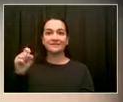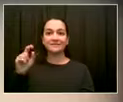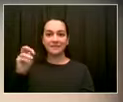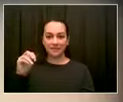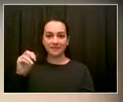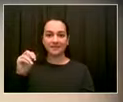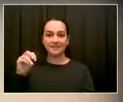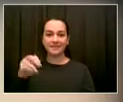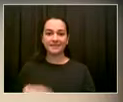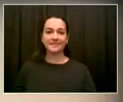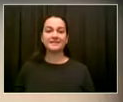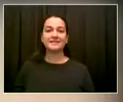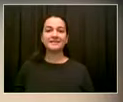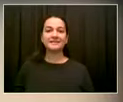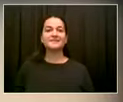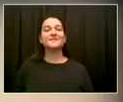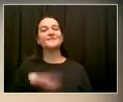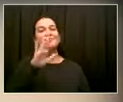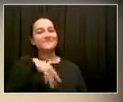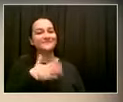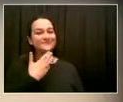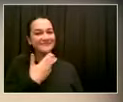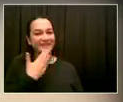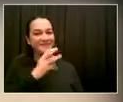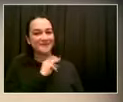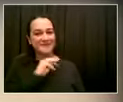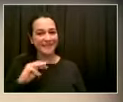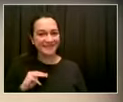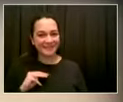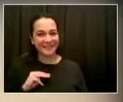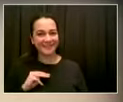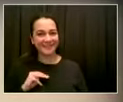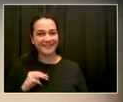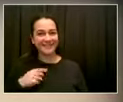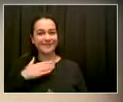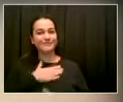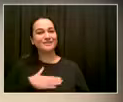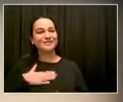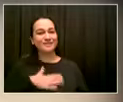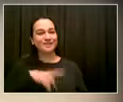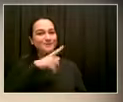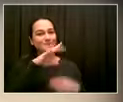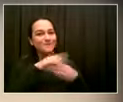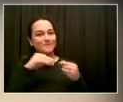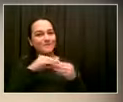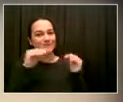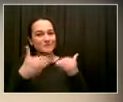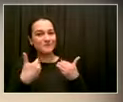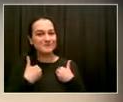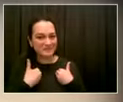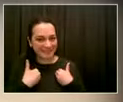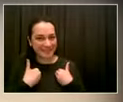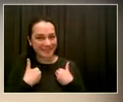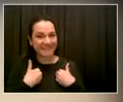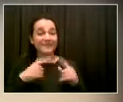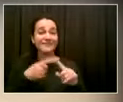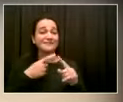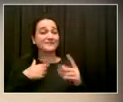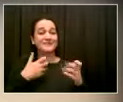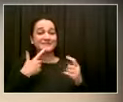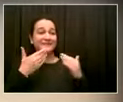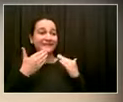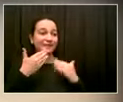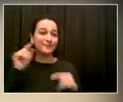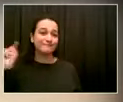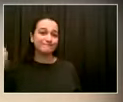Mayor, I must say I want to start by thanking our elected officials out here for believing in what we're doing. I want to thank our sister,